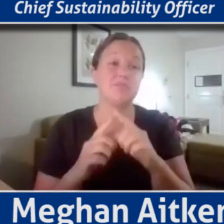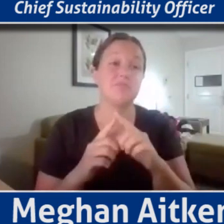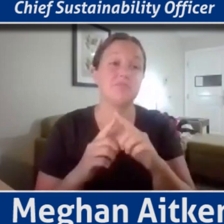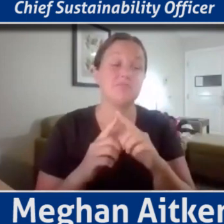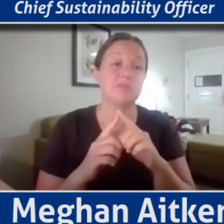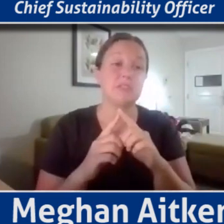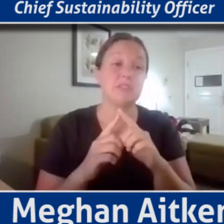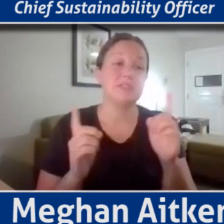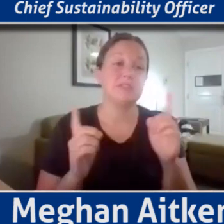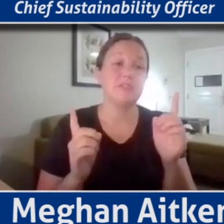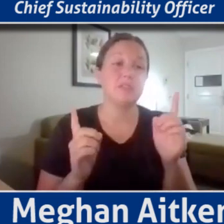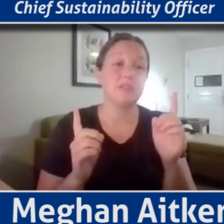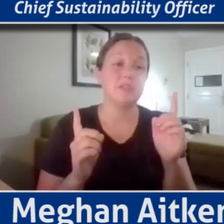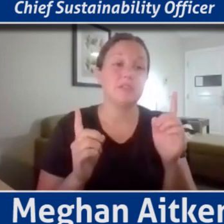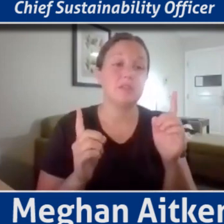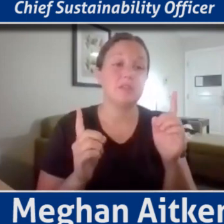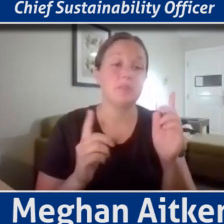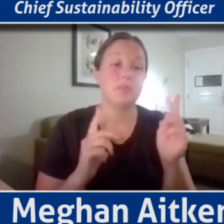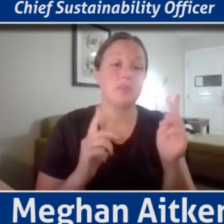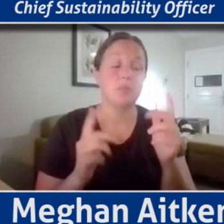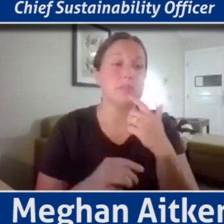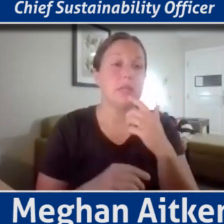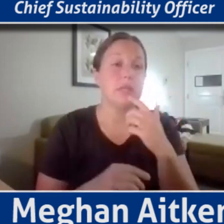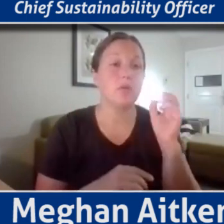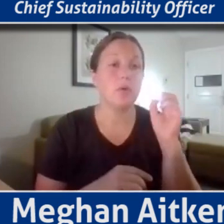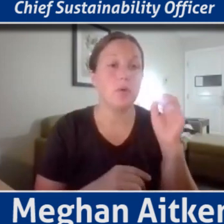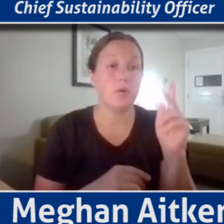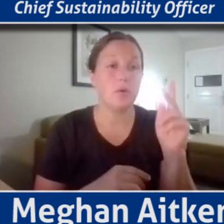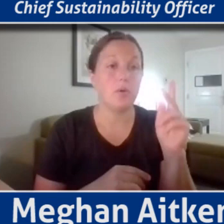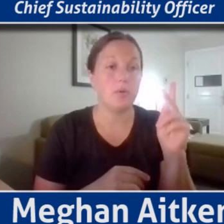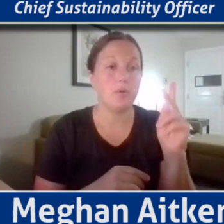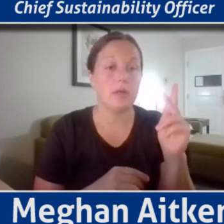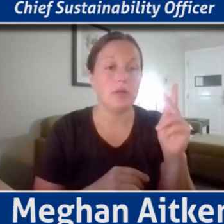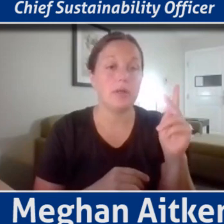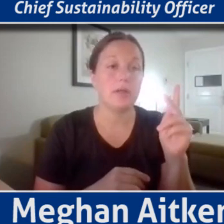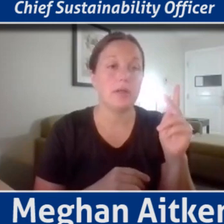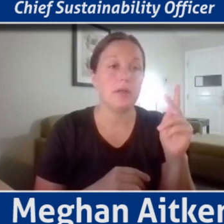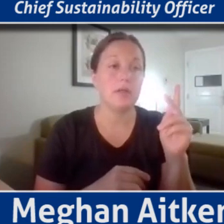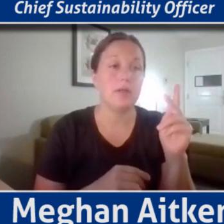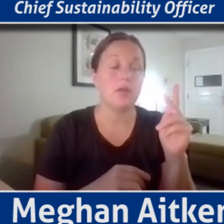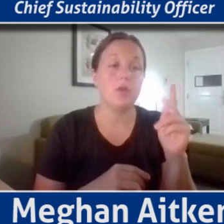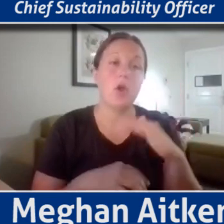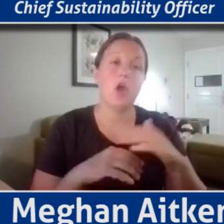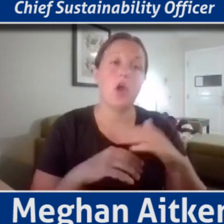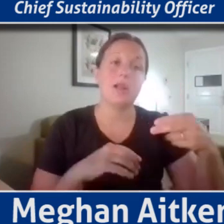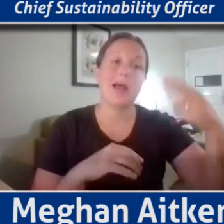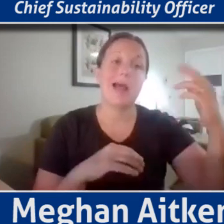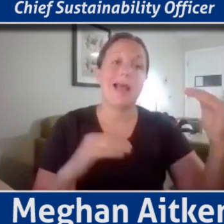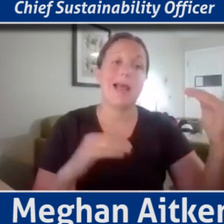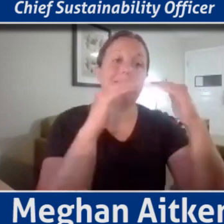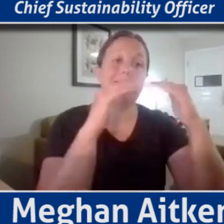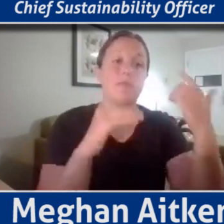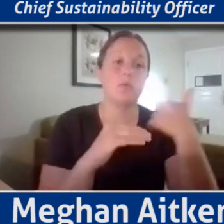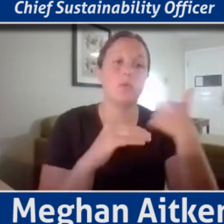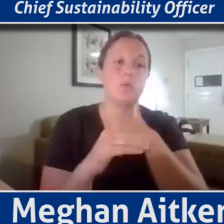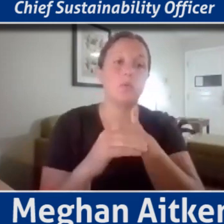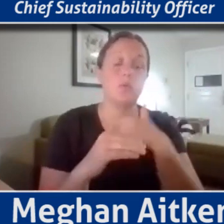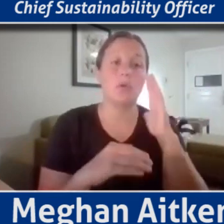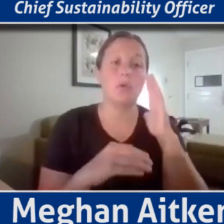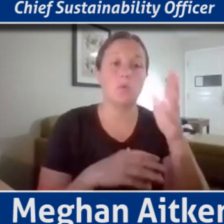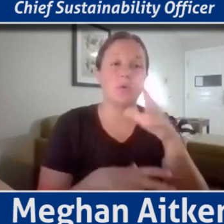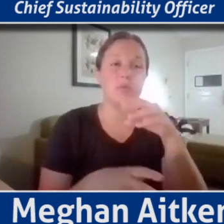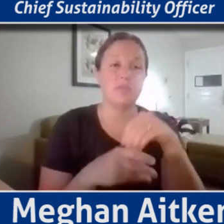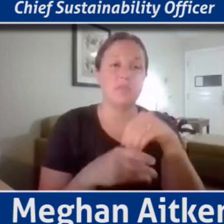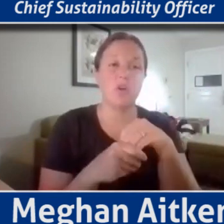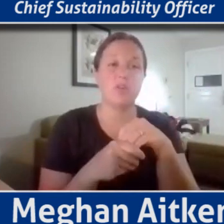business model, they said, okay, we're, we're going to say on the high level, we're going to be involved with a number of them. And then